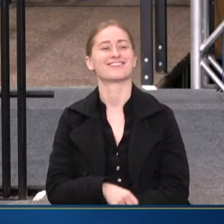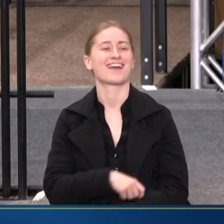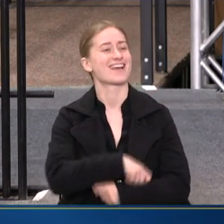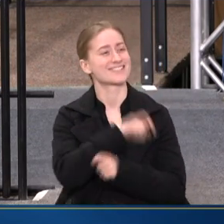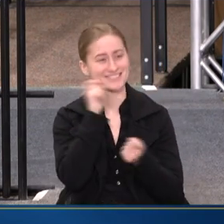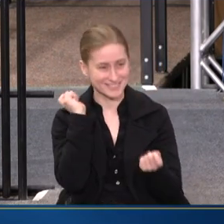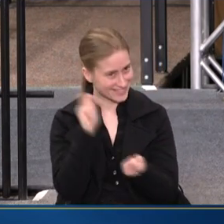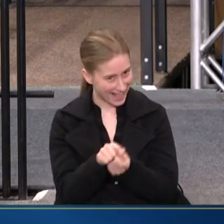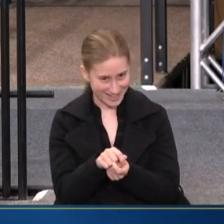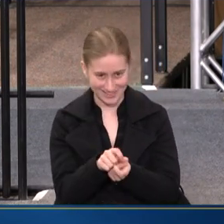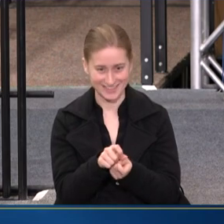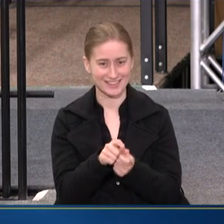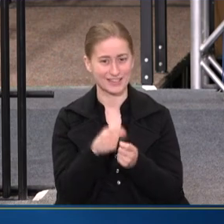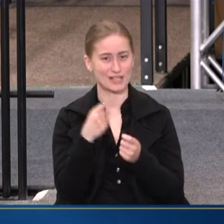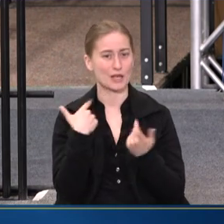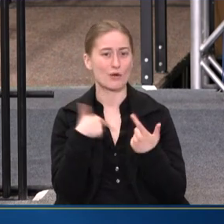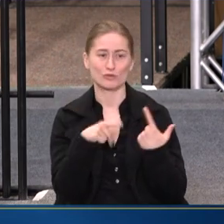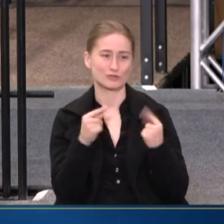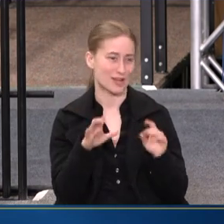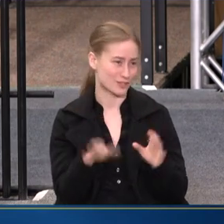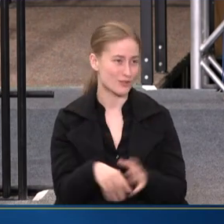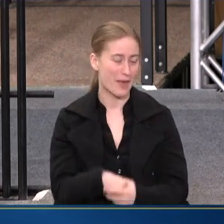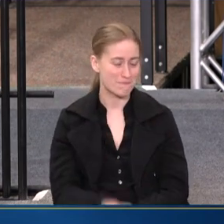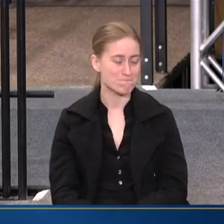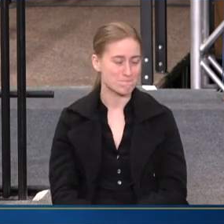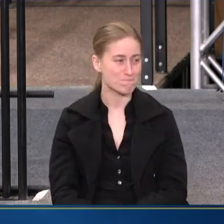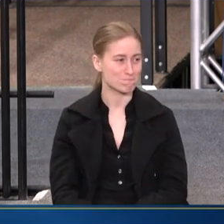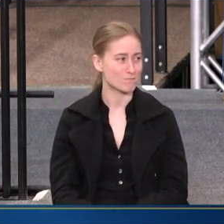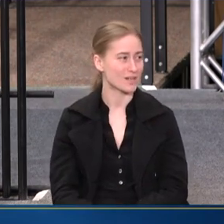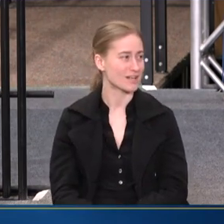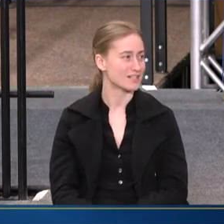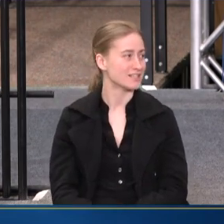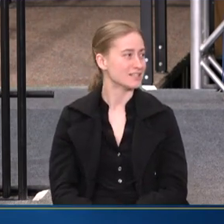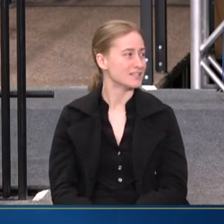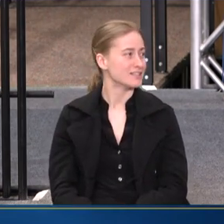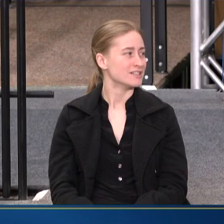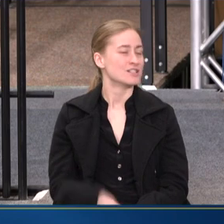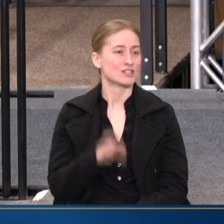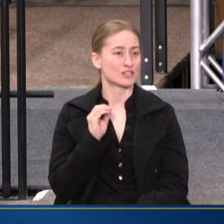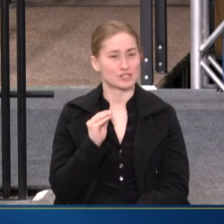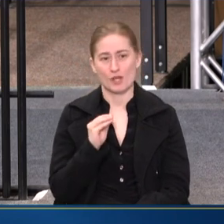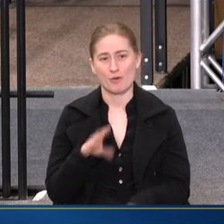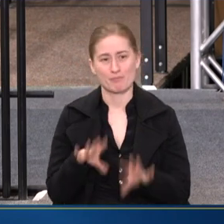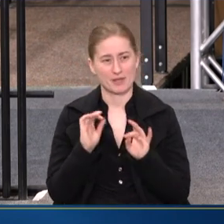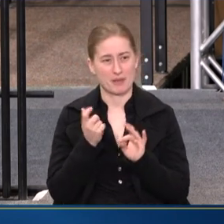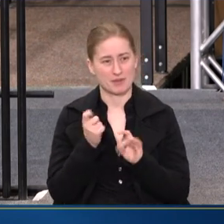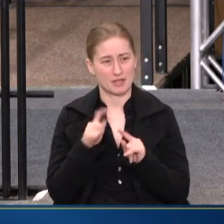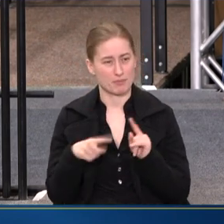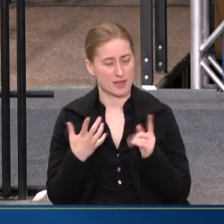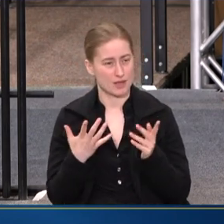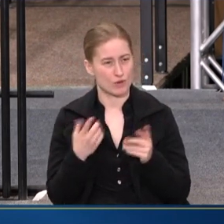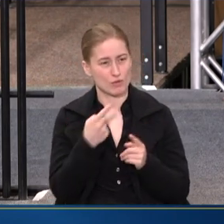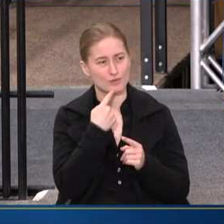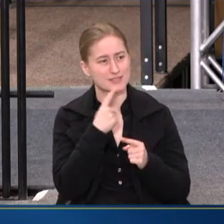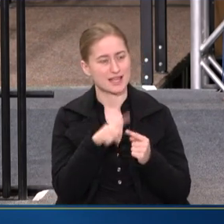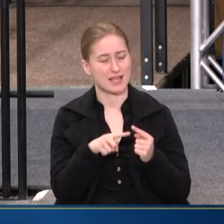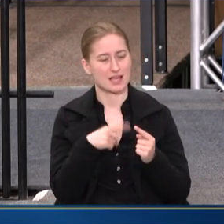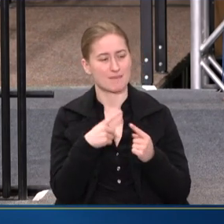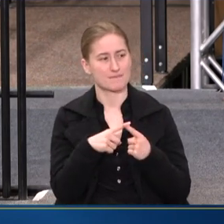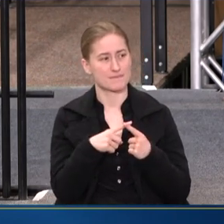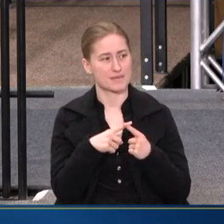Exactly, right? We're just going to try to do that. So, you know, picking up a little bit on what you were saying around